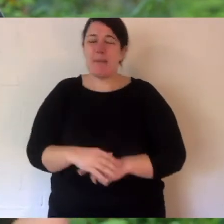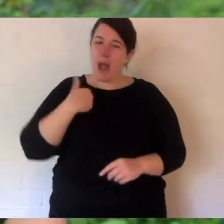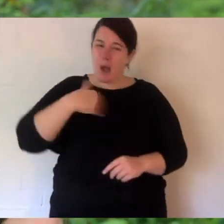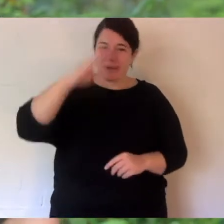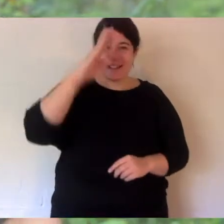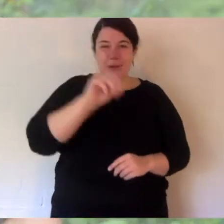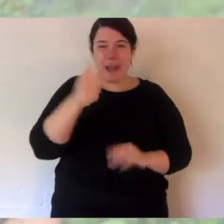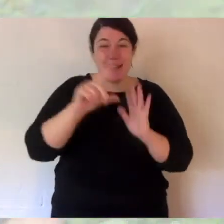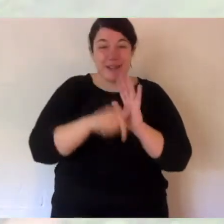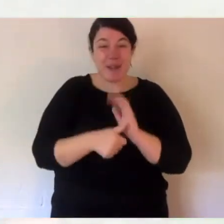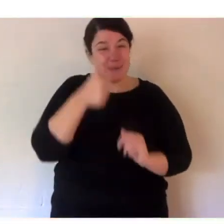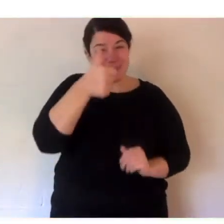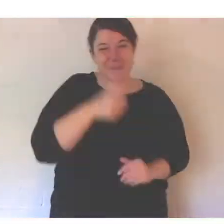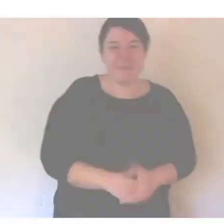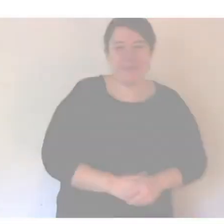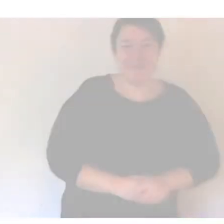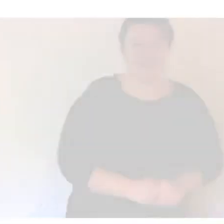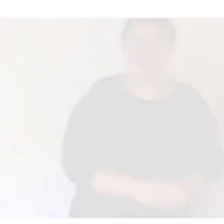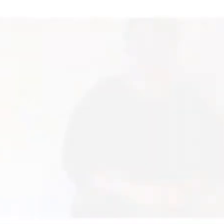you next time.